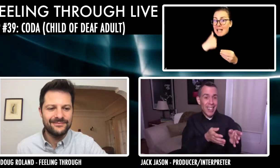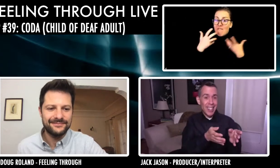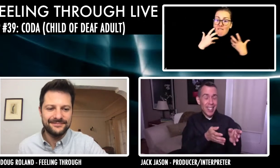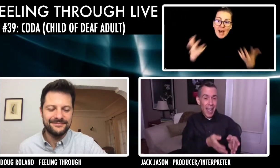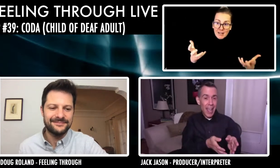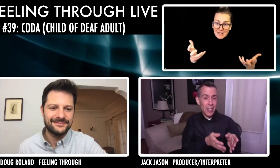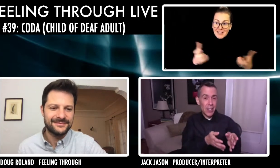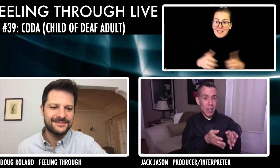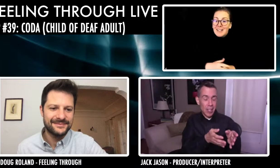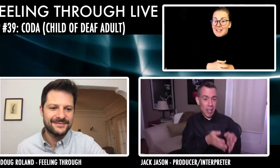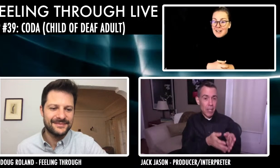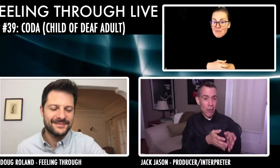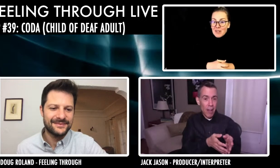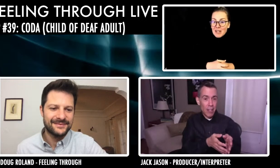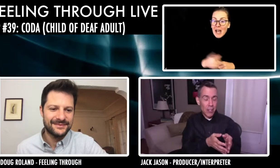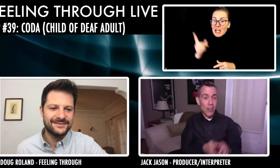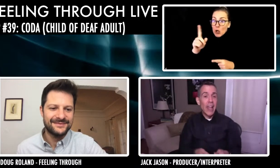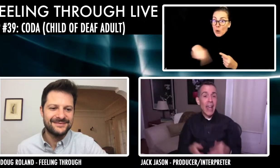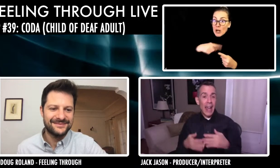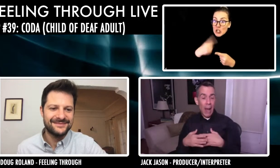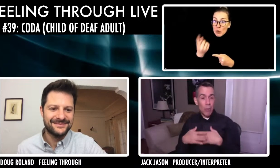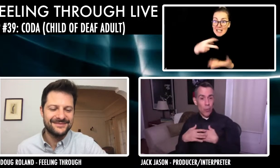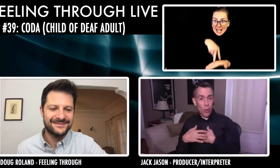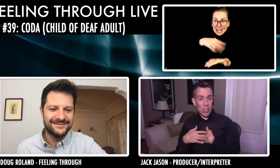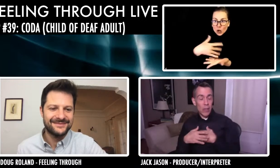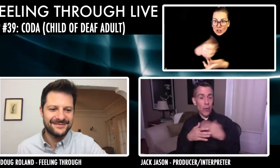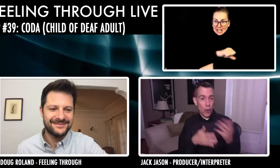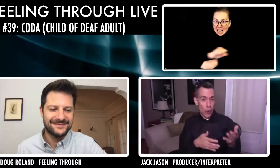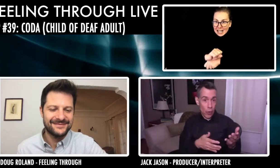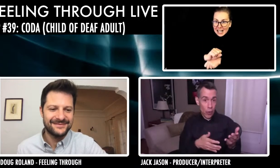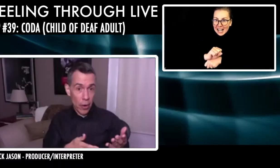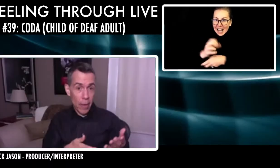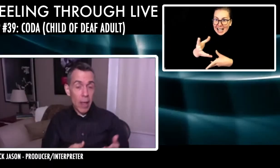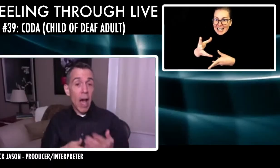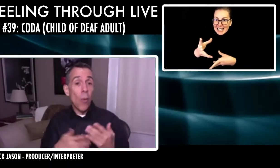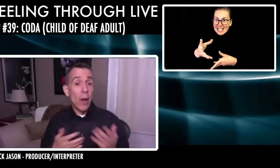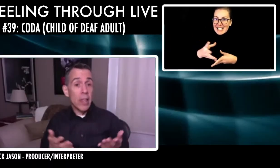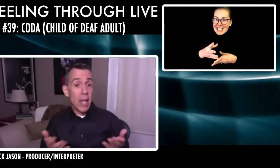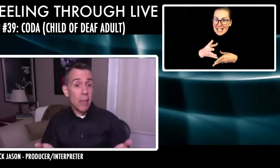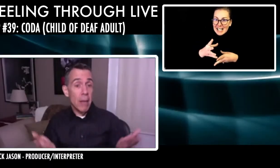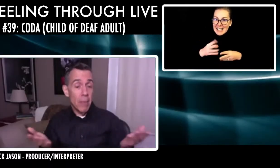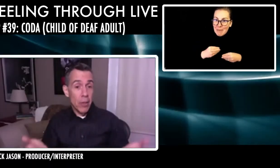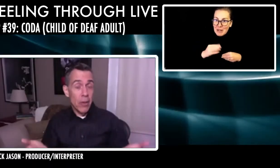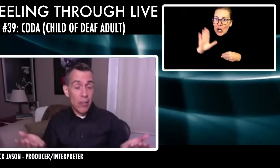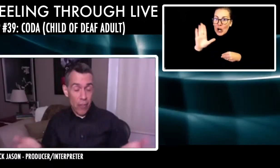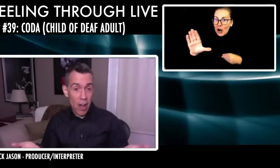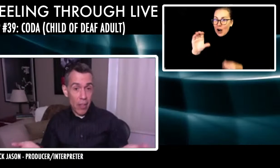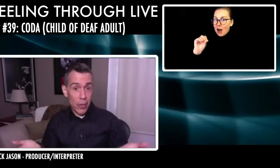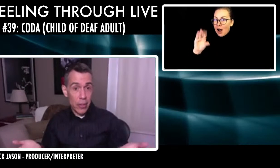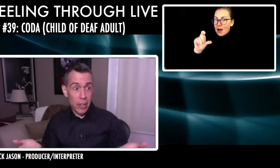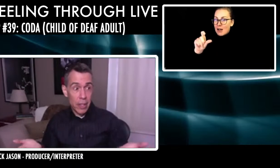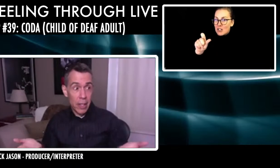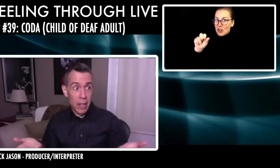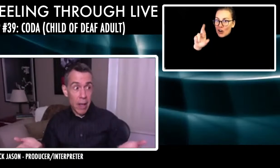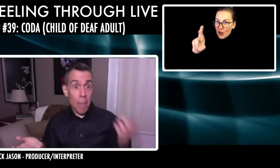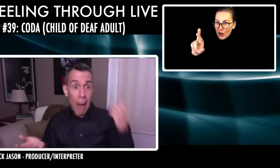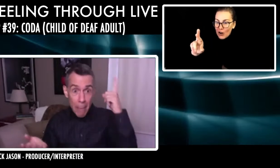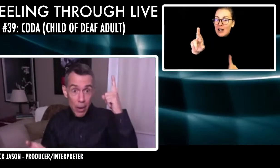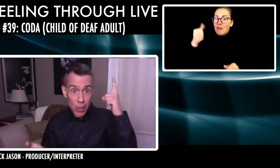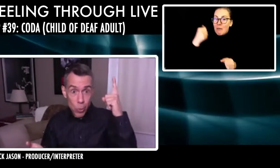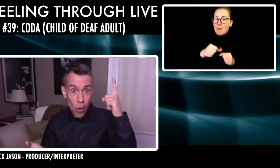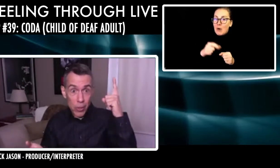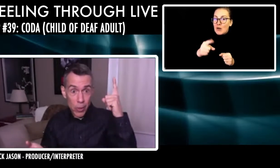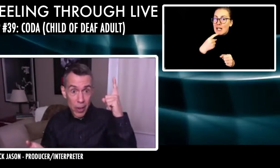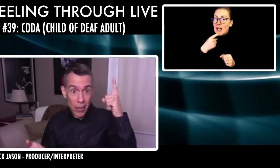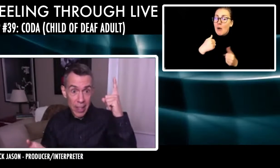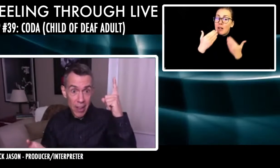on the stage, accepting her Oscar and I was voicing for her, I want to thank my mother and father. My